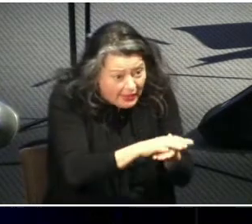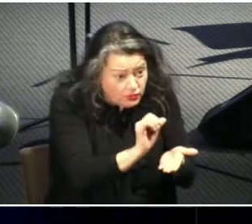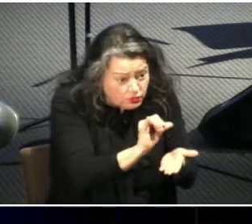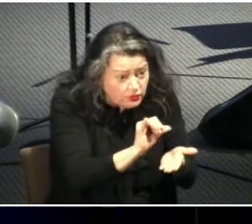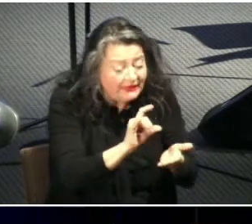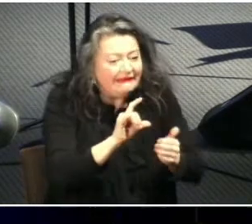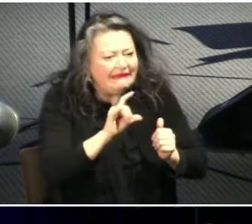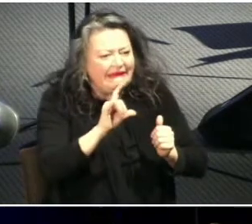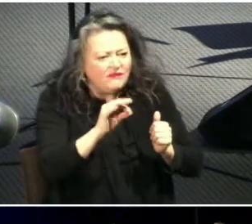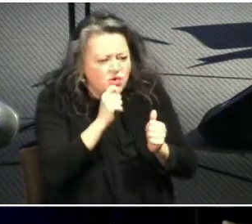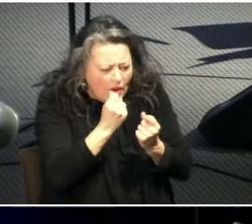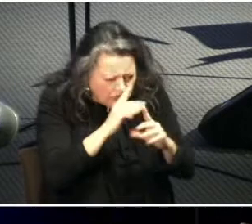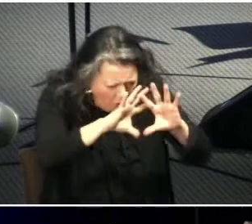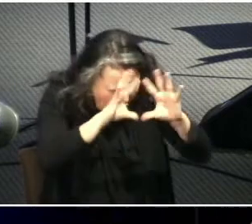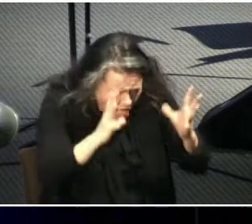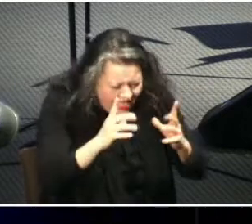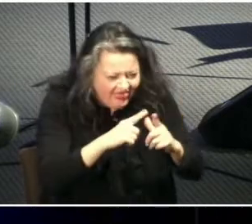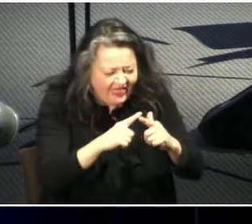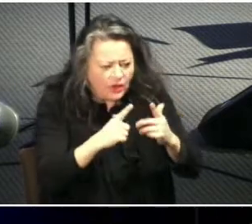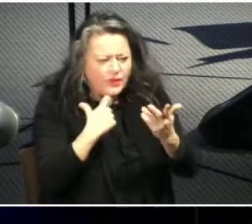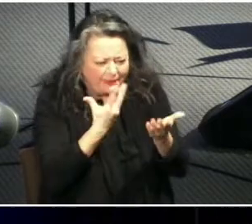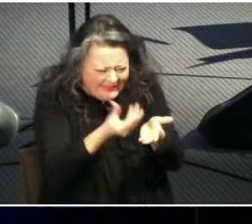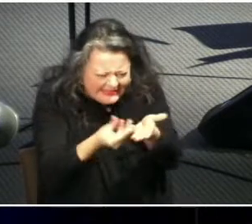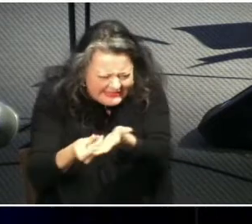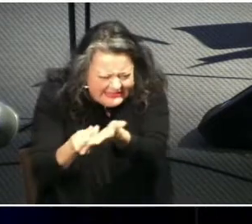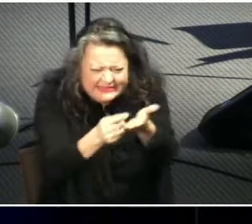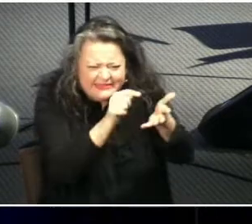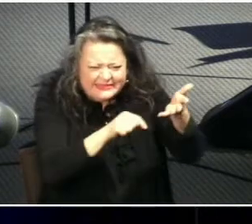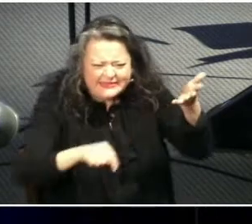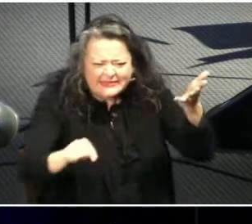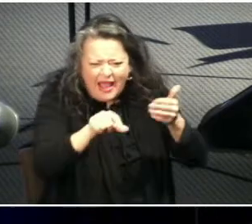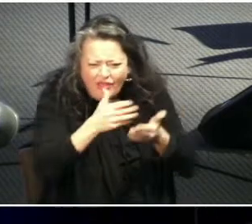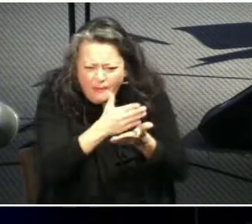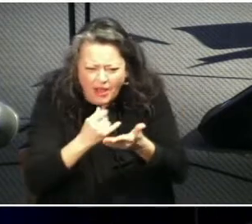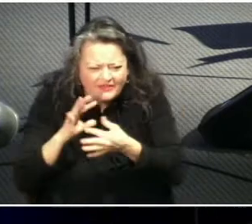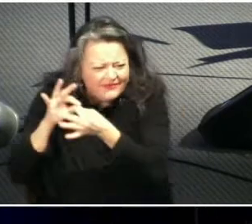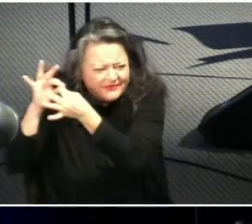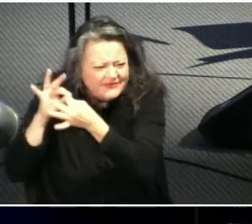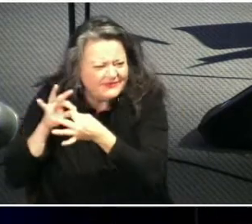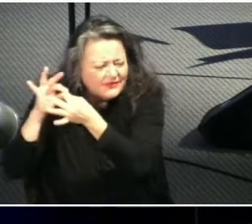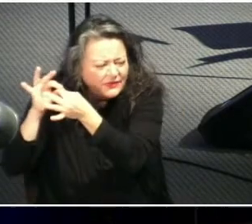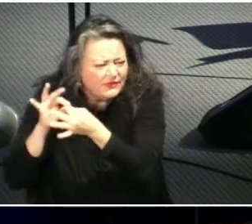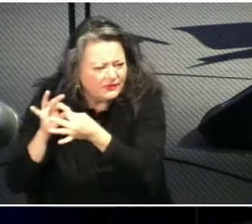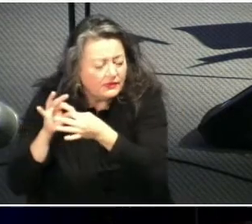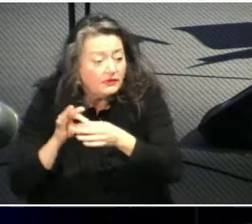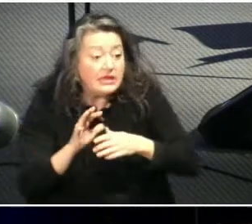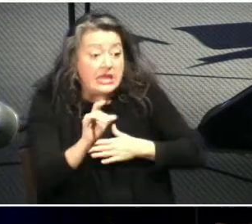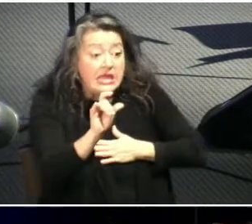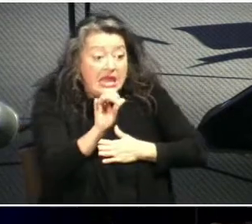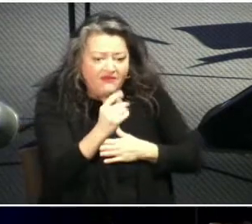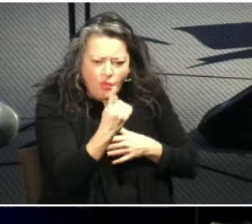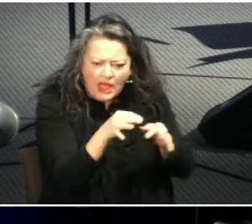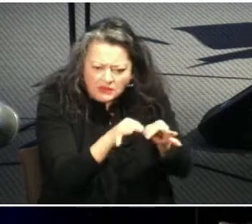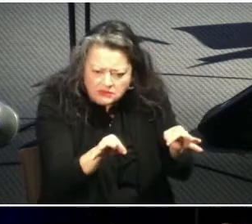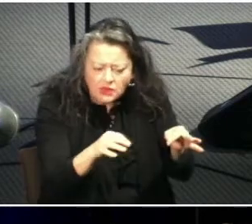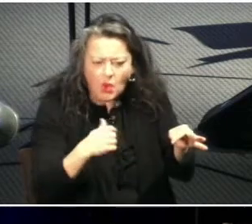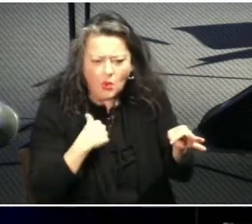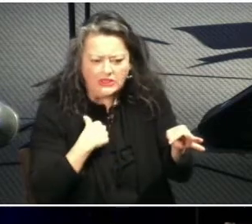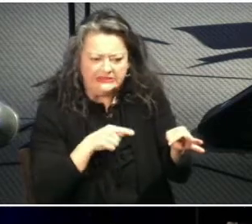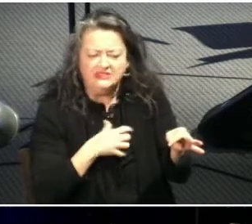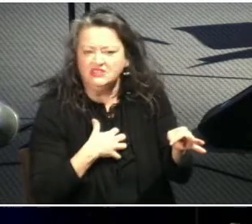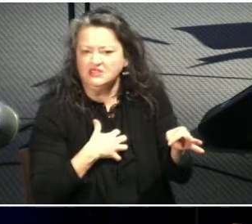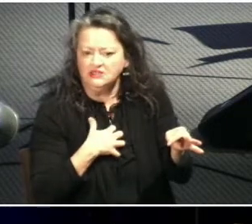forest for the trees we can't hyper fixate on this verse that maybe we find difficult and hard to understand and